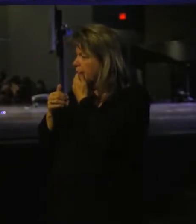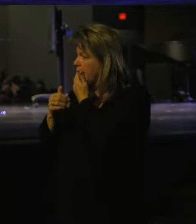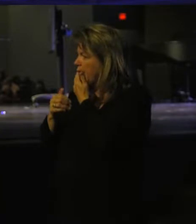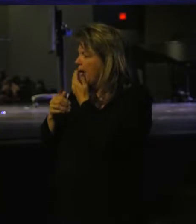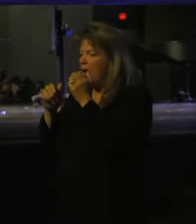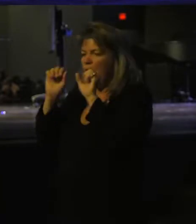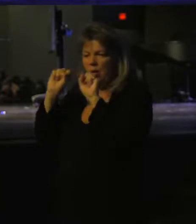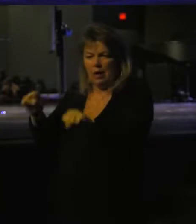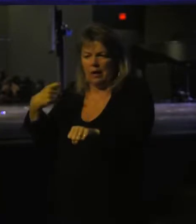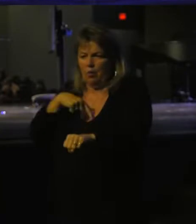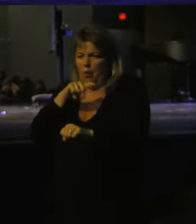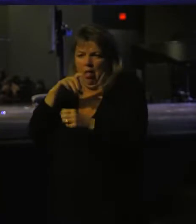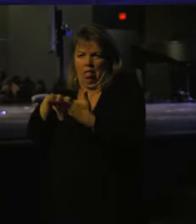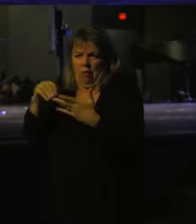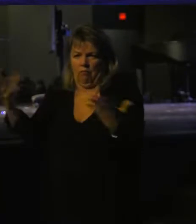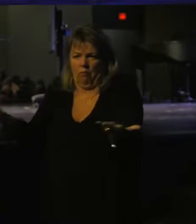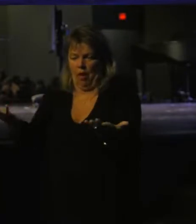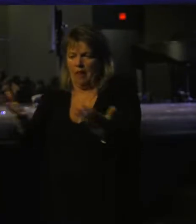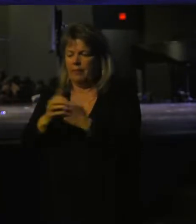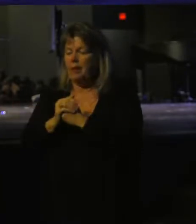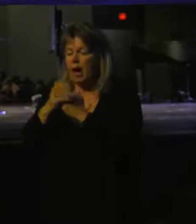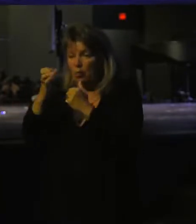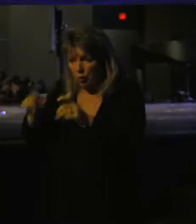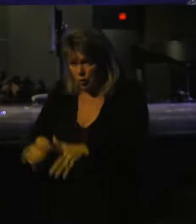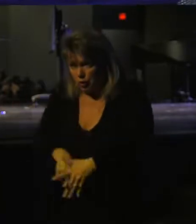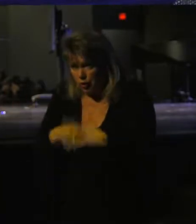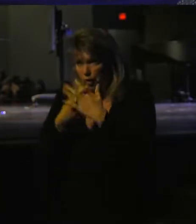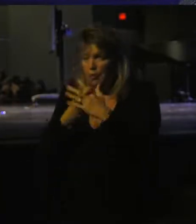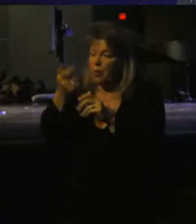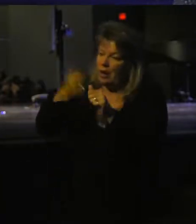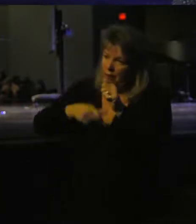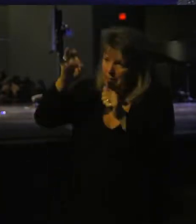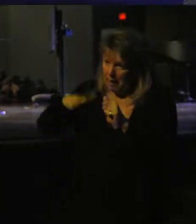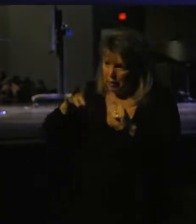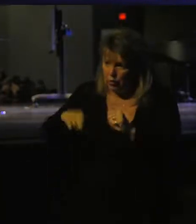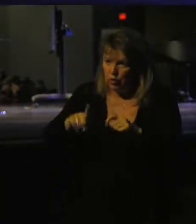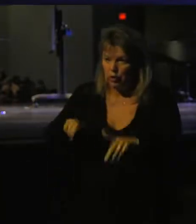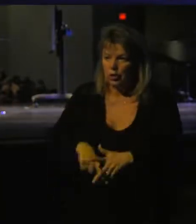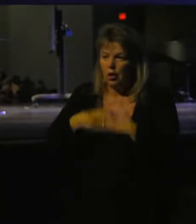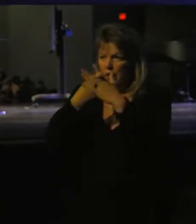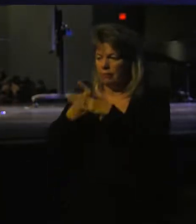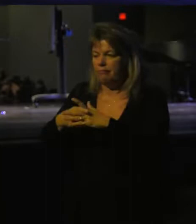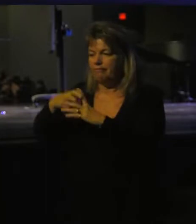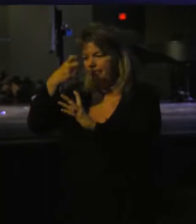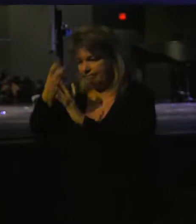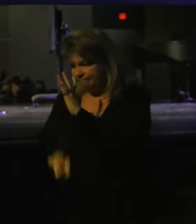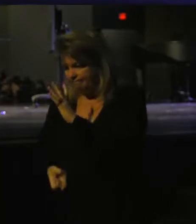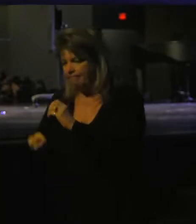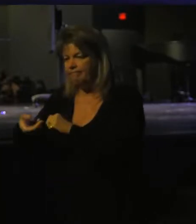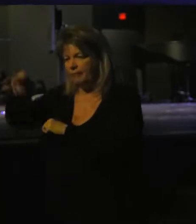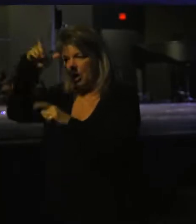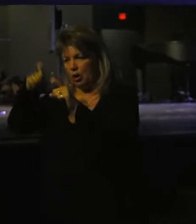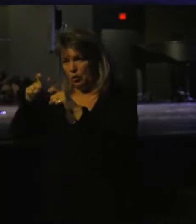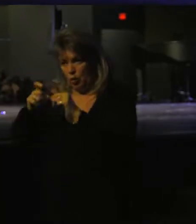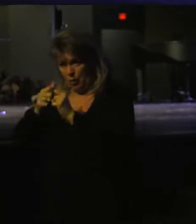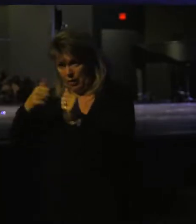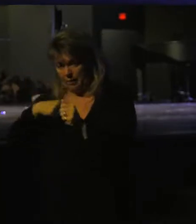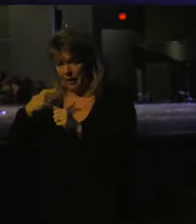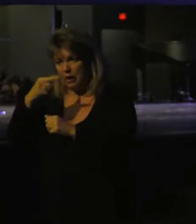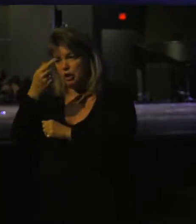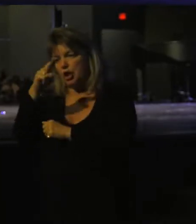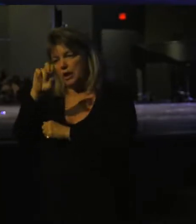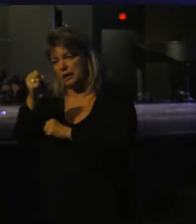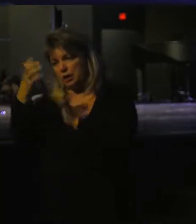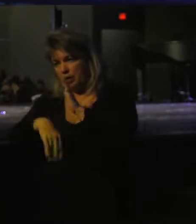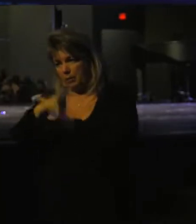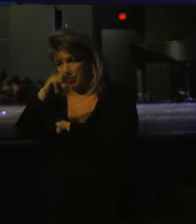What can we learn? Well, guys, I want to start where every pastor should start, and that's in God's word. So if you would, with me, turn to Genesis